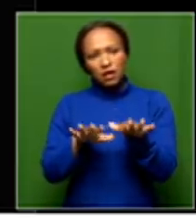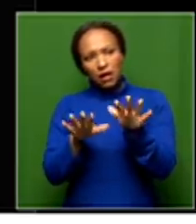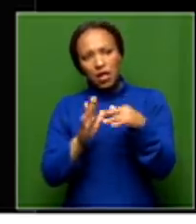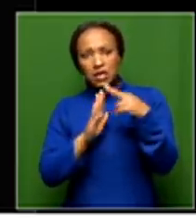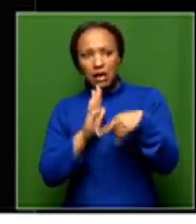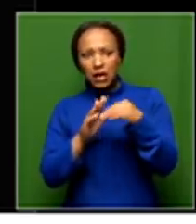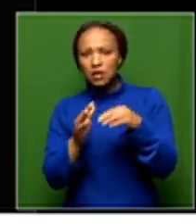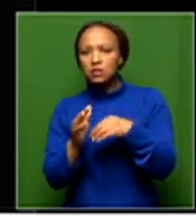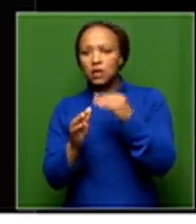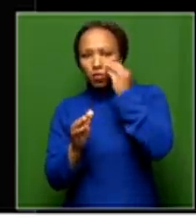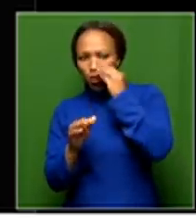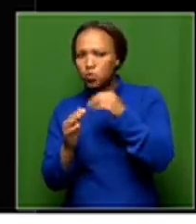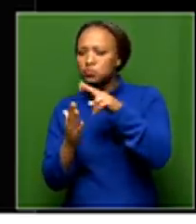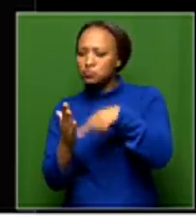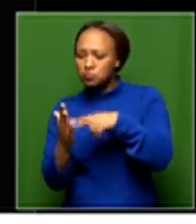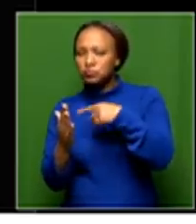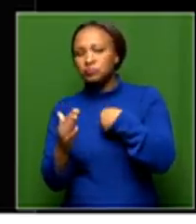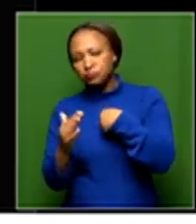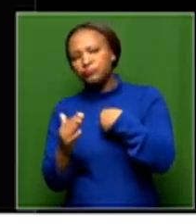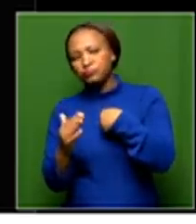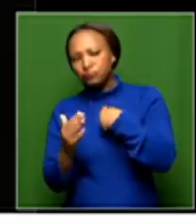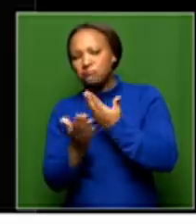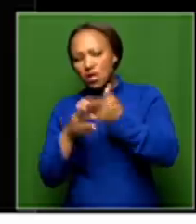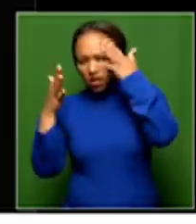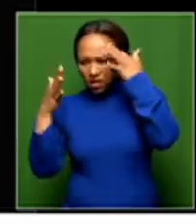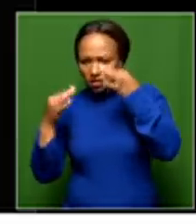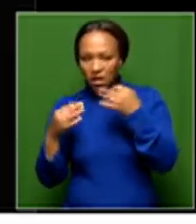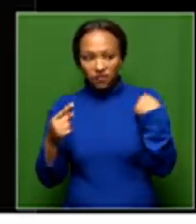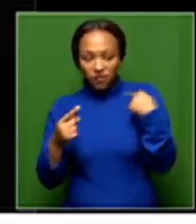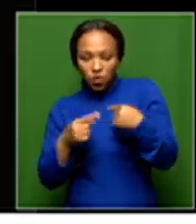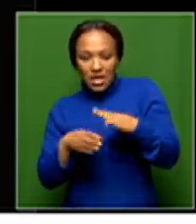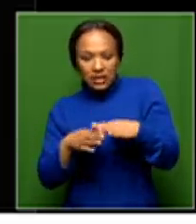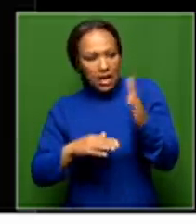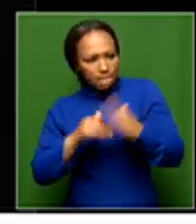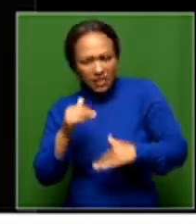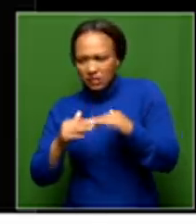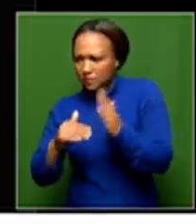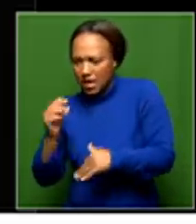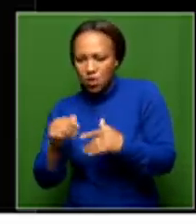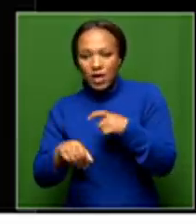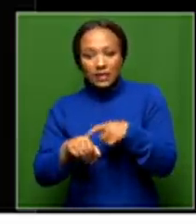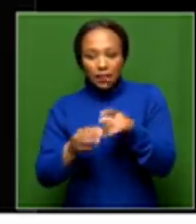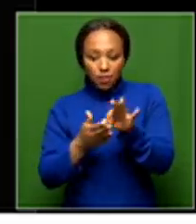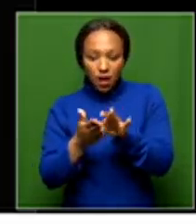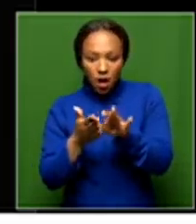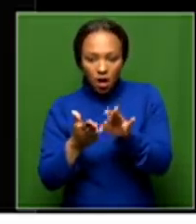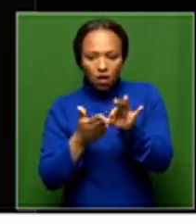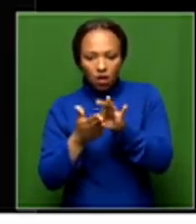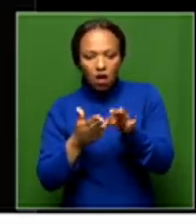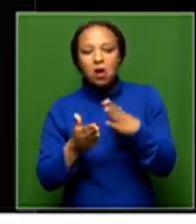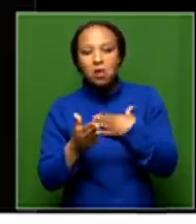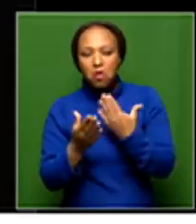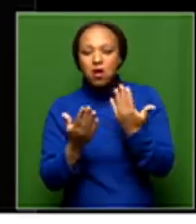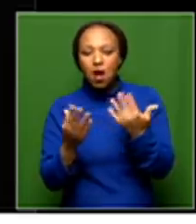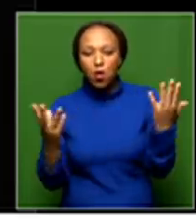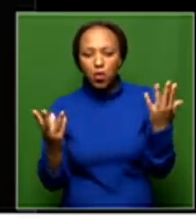news for themselves and decide. And for that reason, they have been punishing the ANC in every electoral poll while it's stuck its head